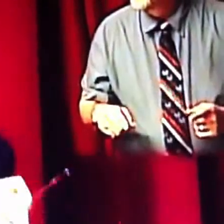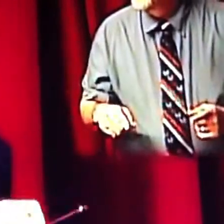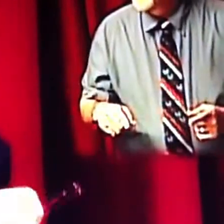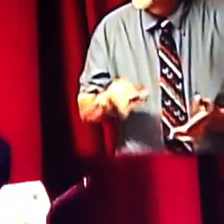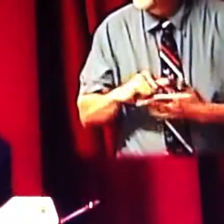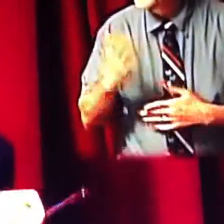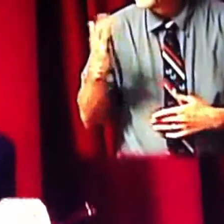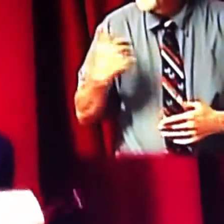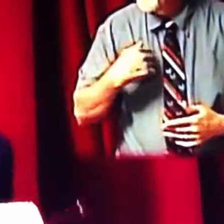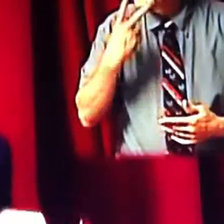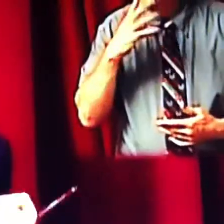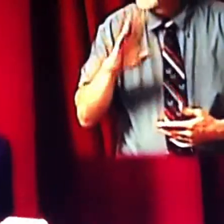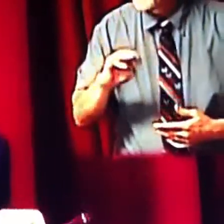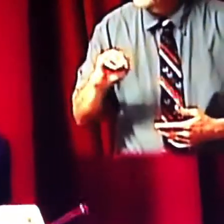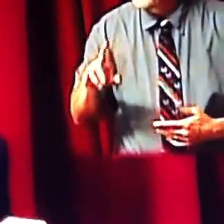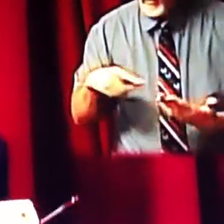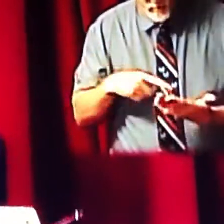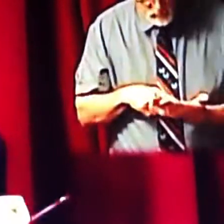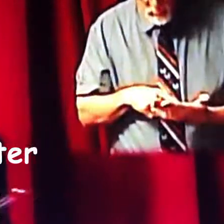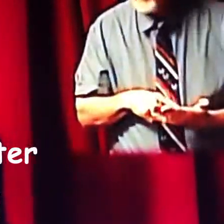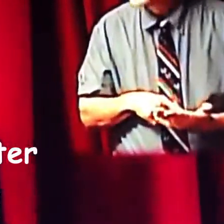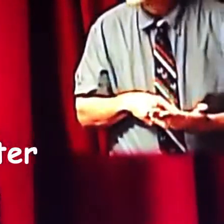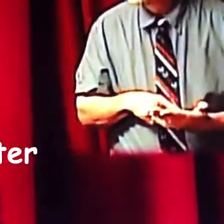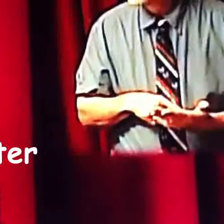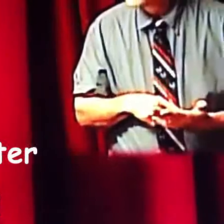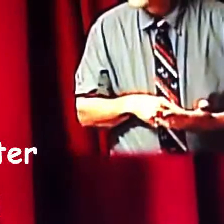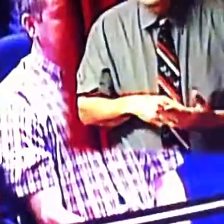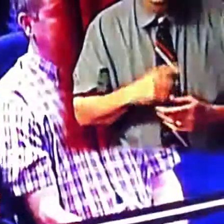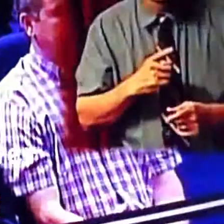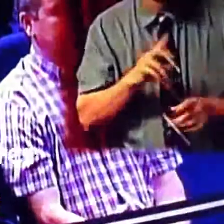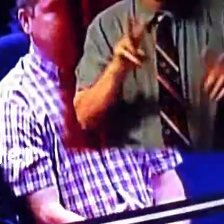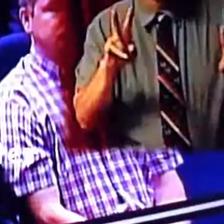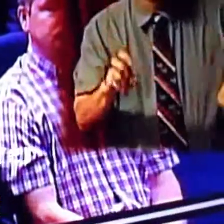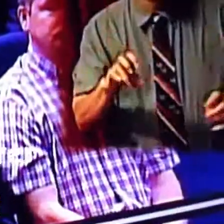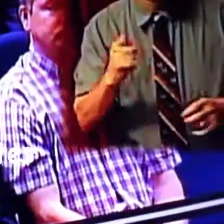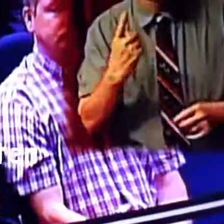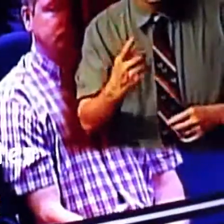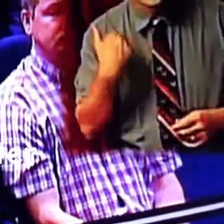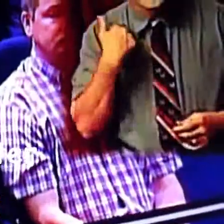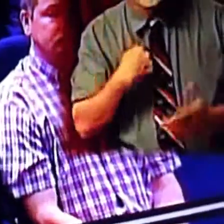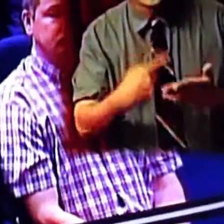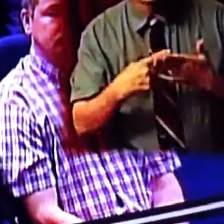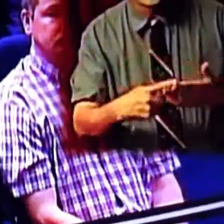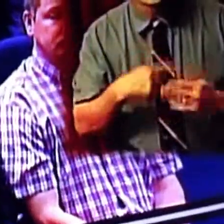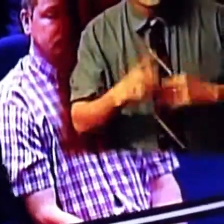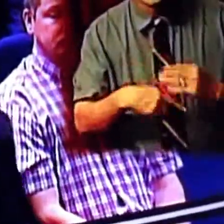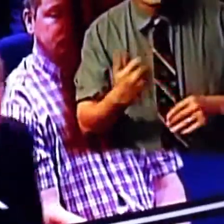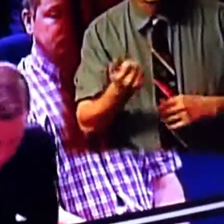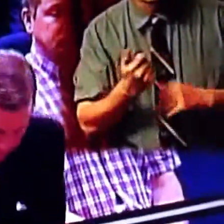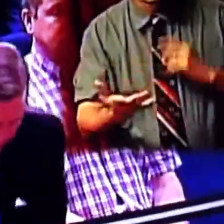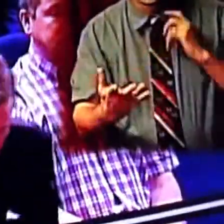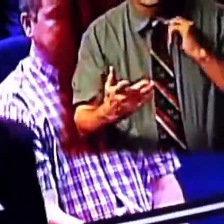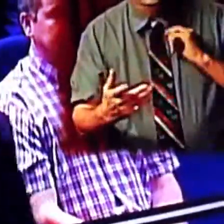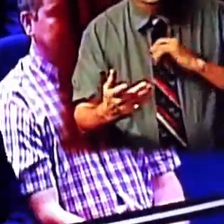That's why I see MMR as awarded it in here. And your issue is one that we have talked about a number of